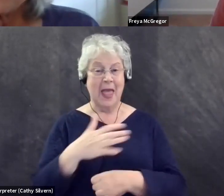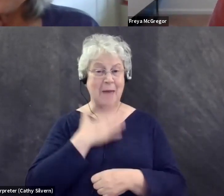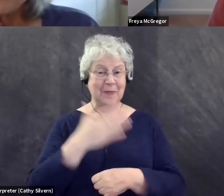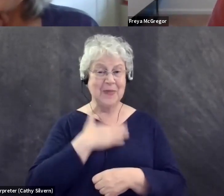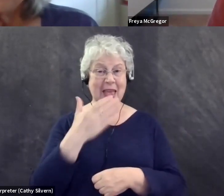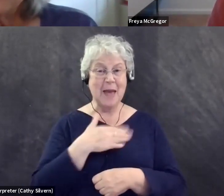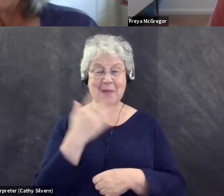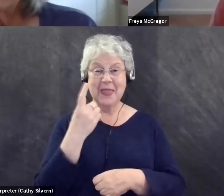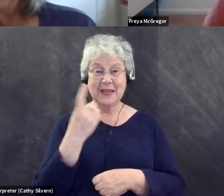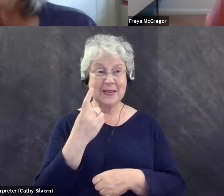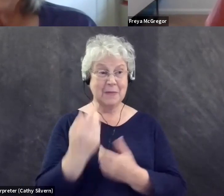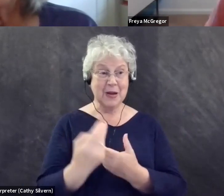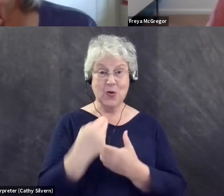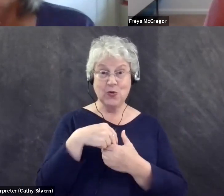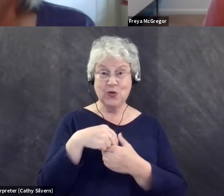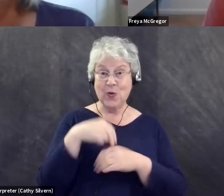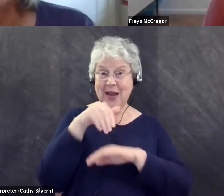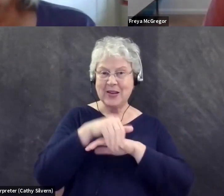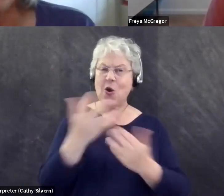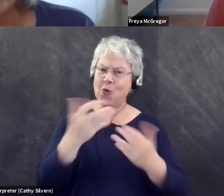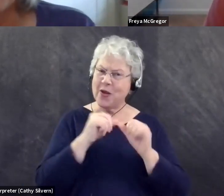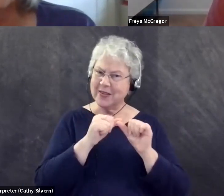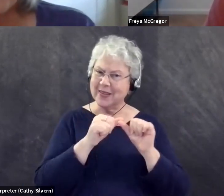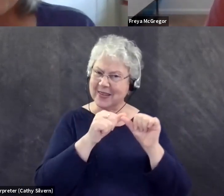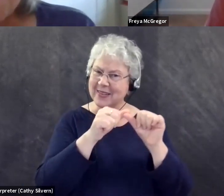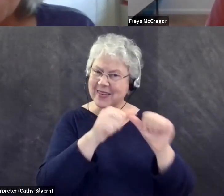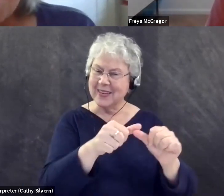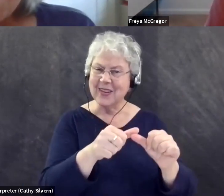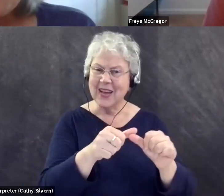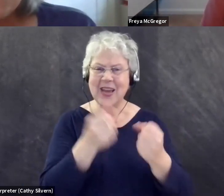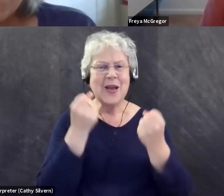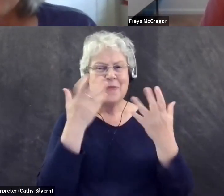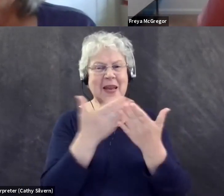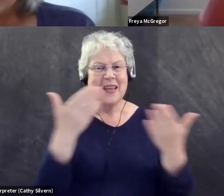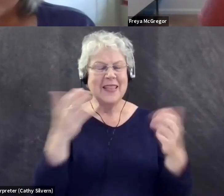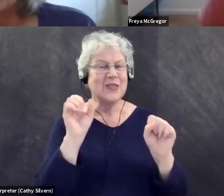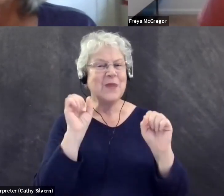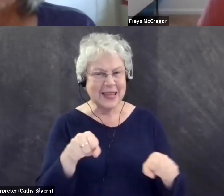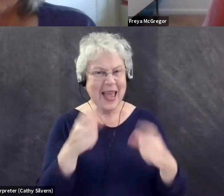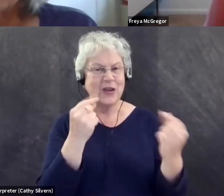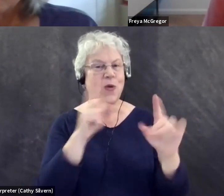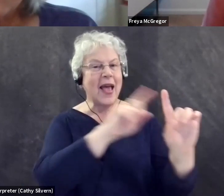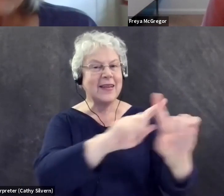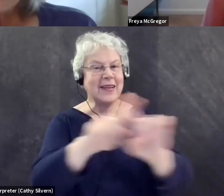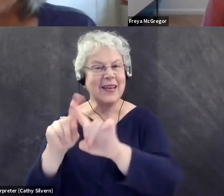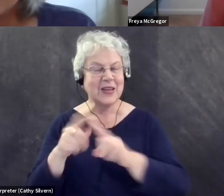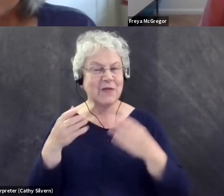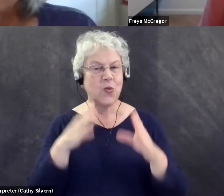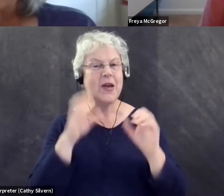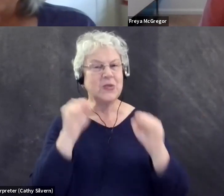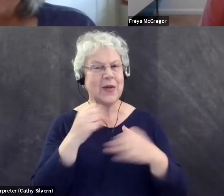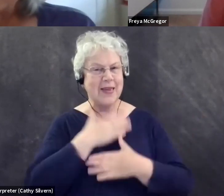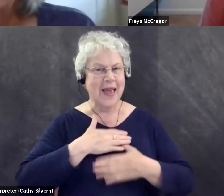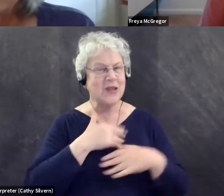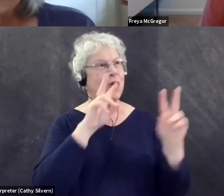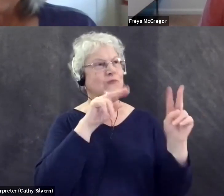who's come tonight might want to keep birding because there's so many joys we can get from it. there's so many different ways we can go birding. So yes,